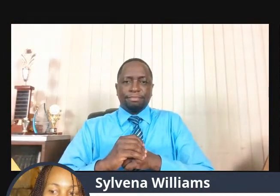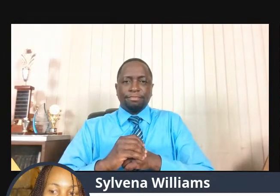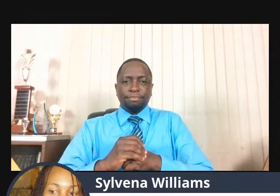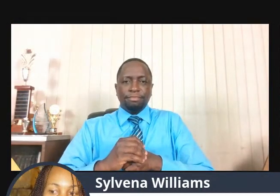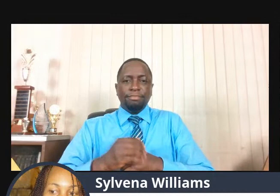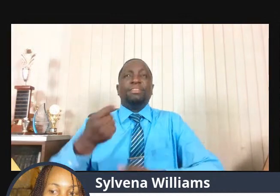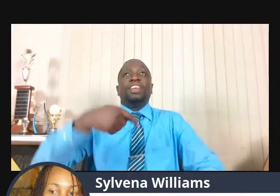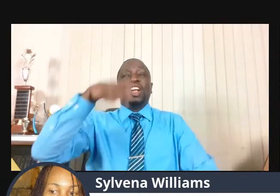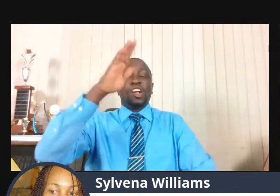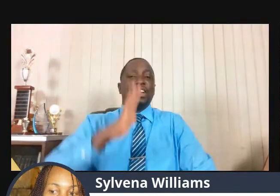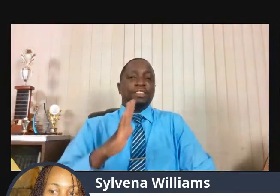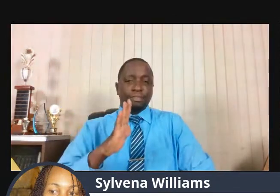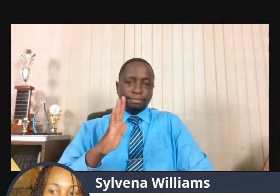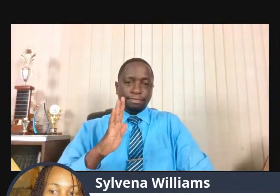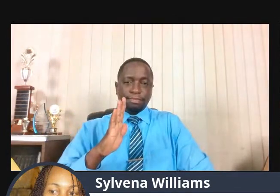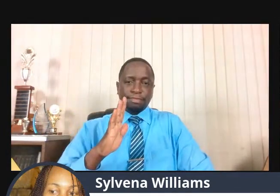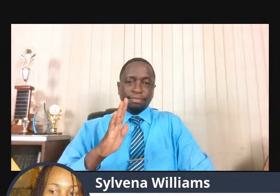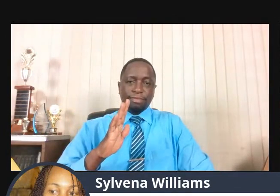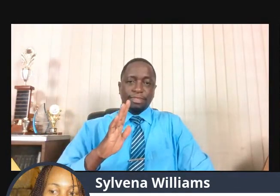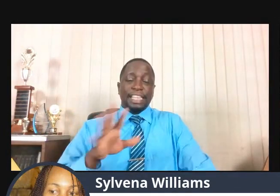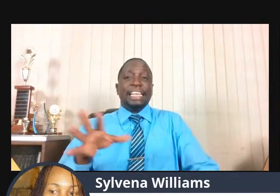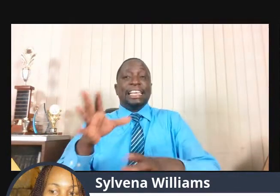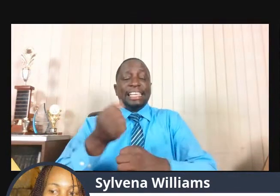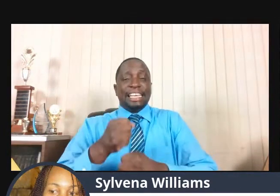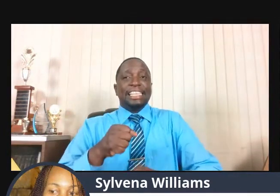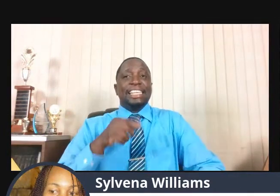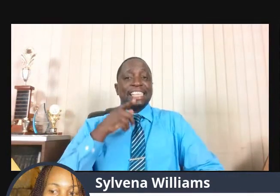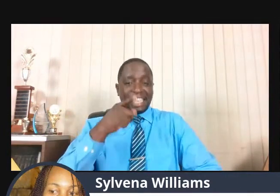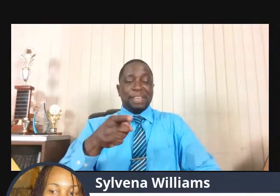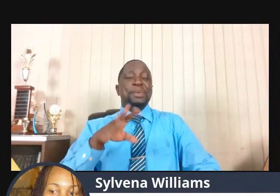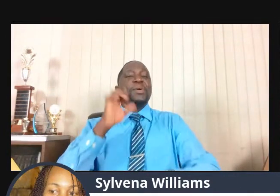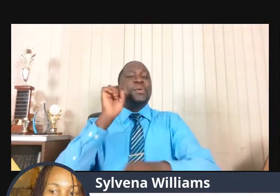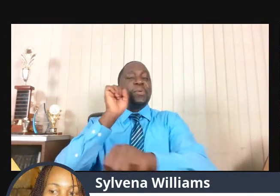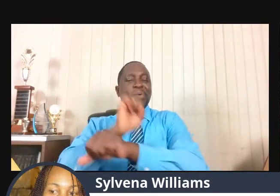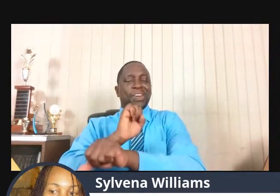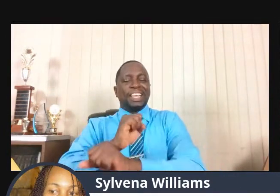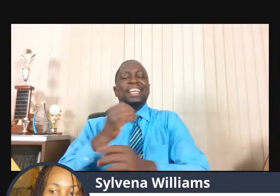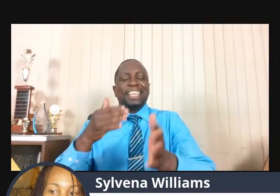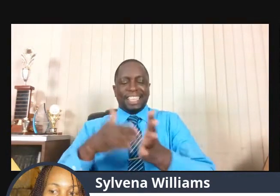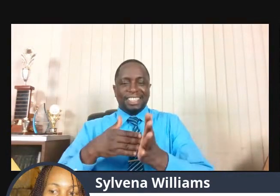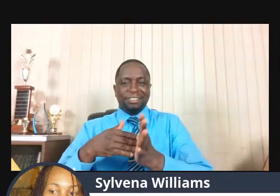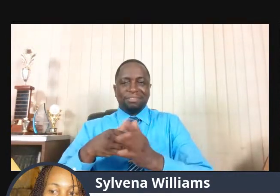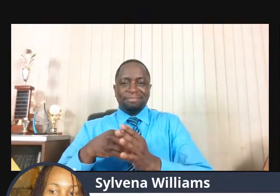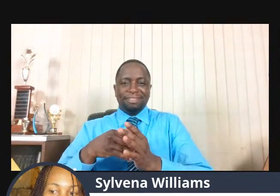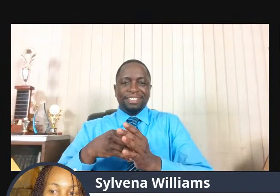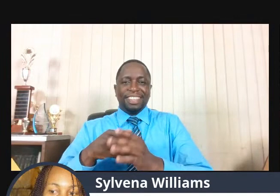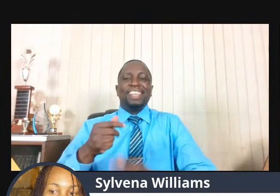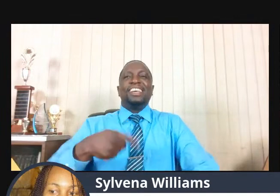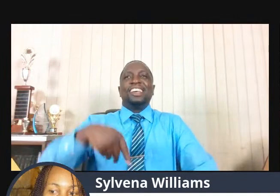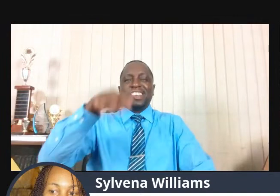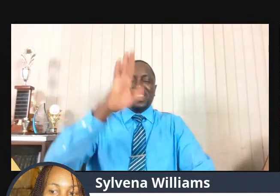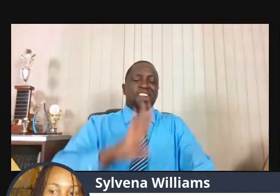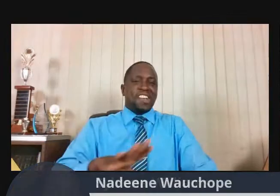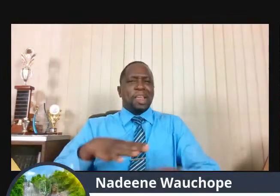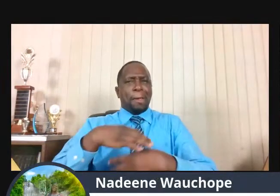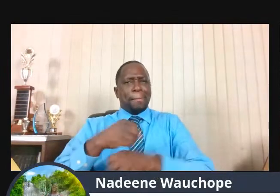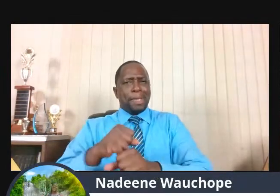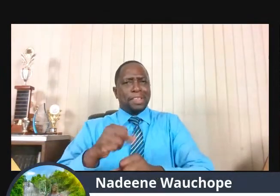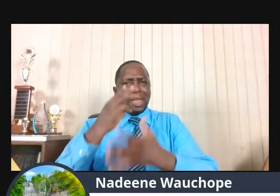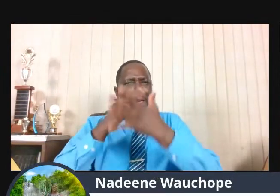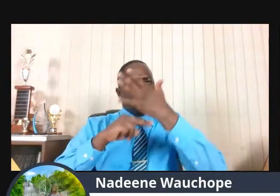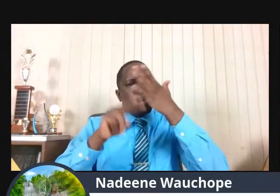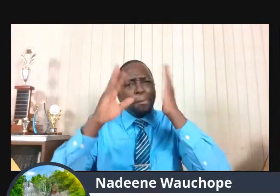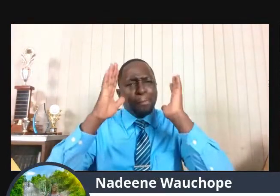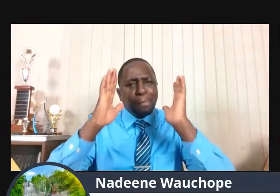God got him active again. Did you hear me? God got him active once